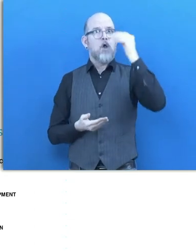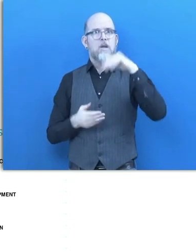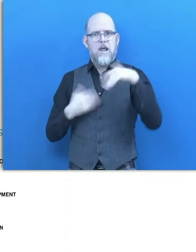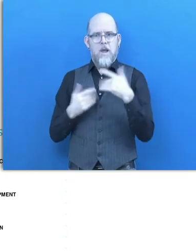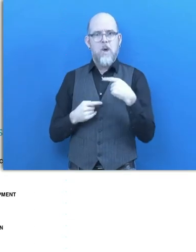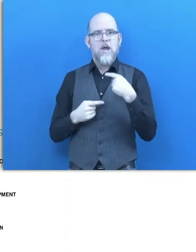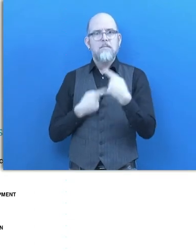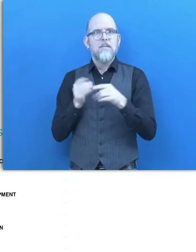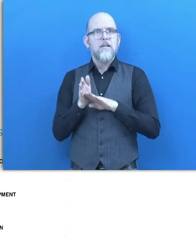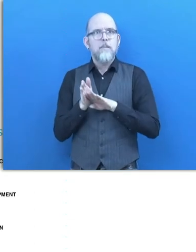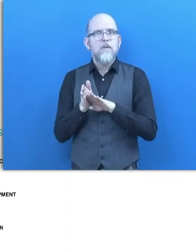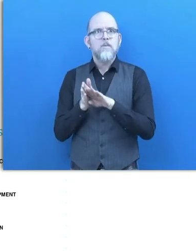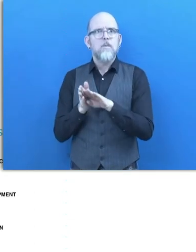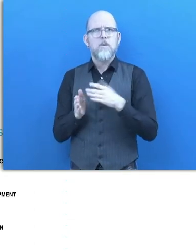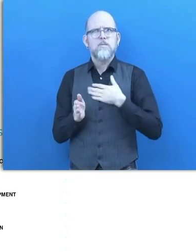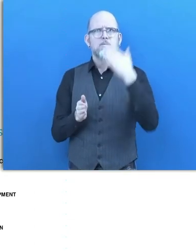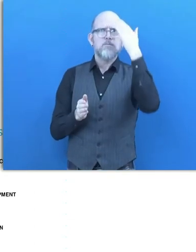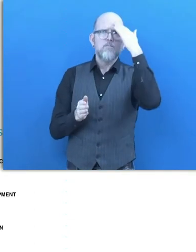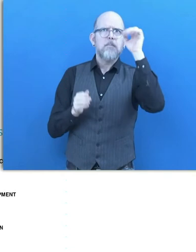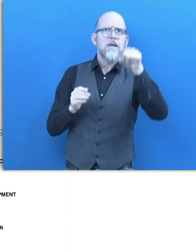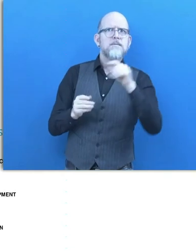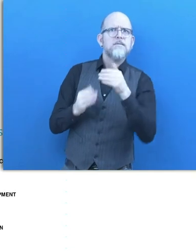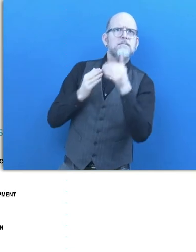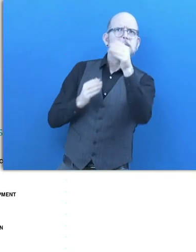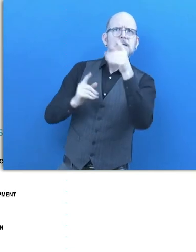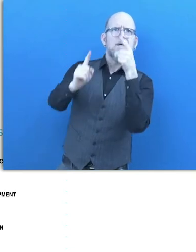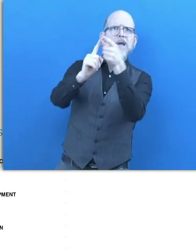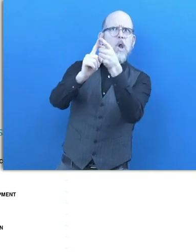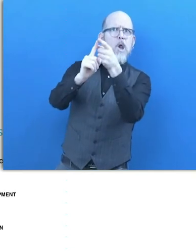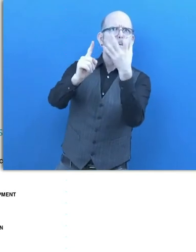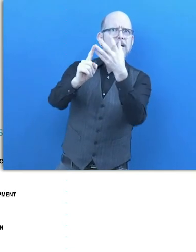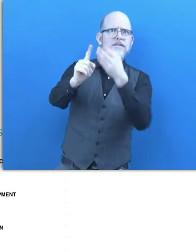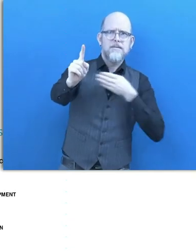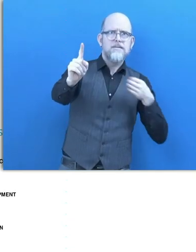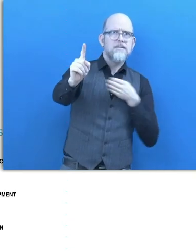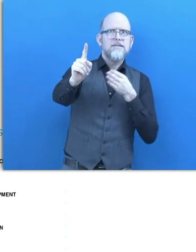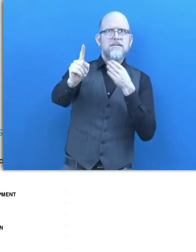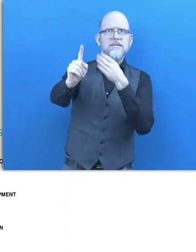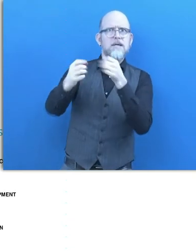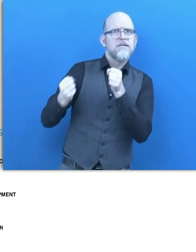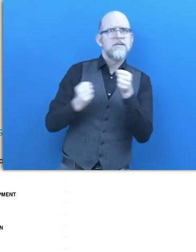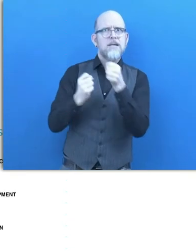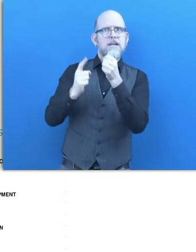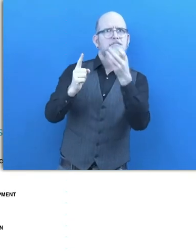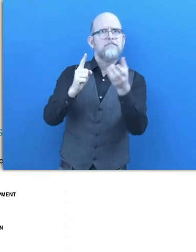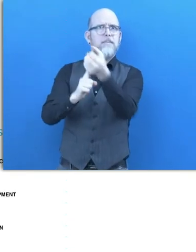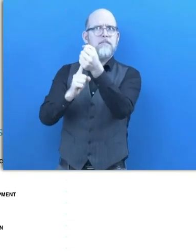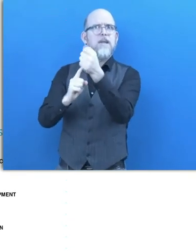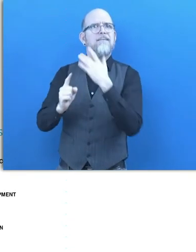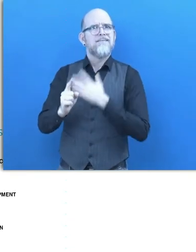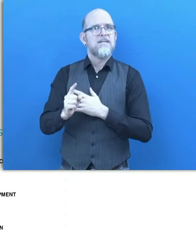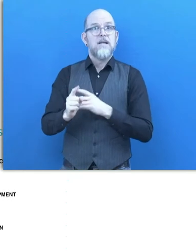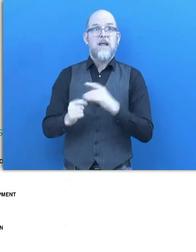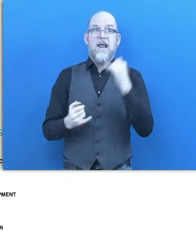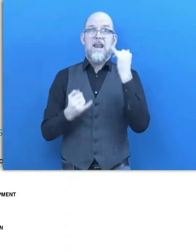know where we are headed and be very diligent to see if we are reaching these aims. And last but not